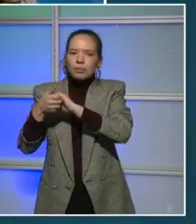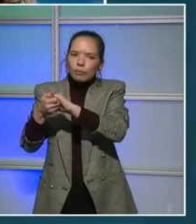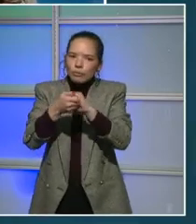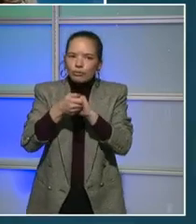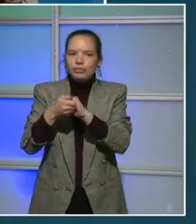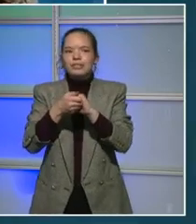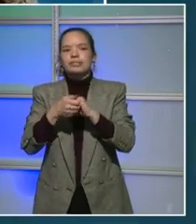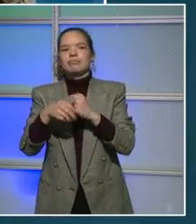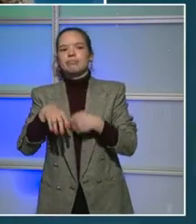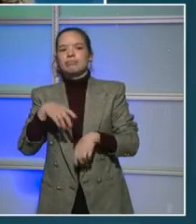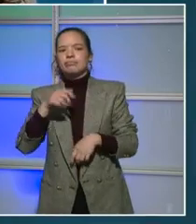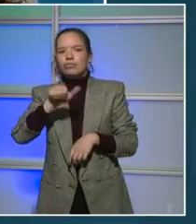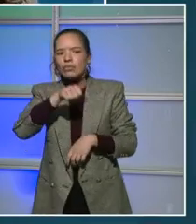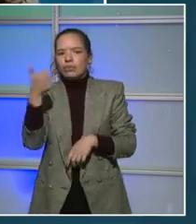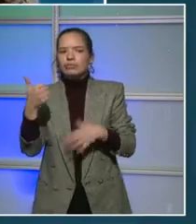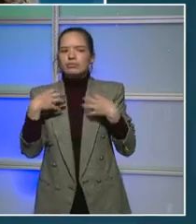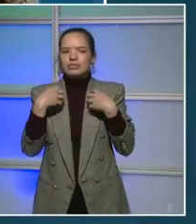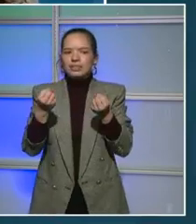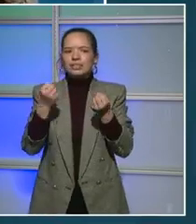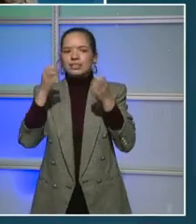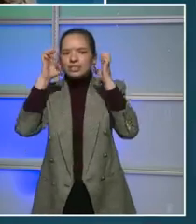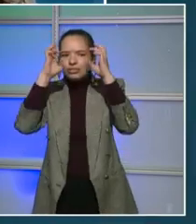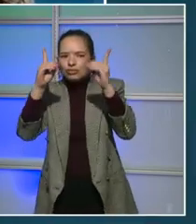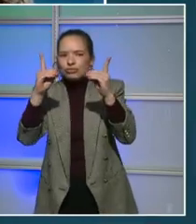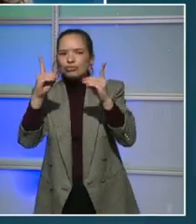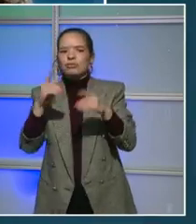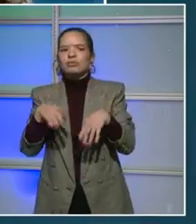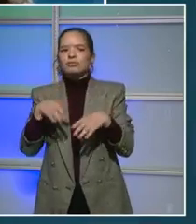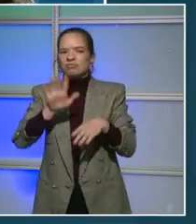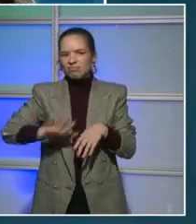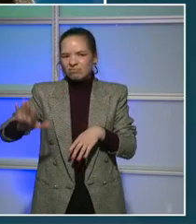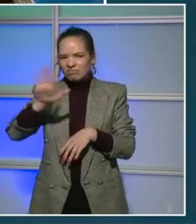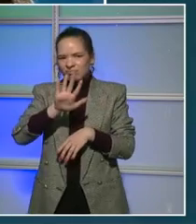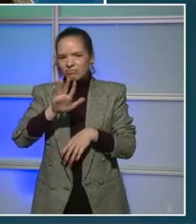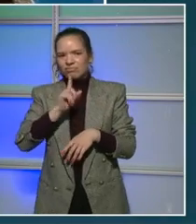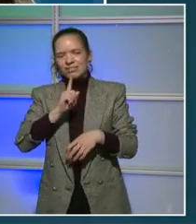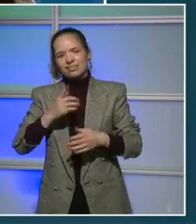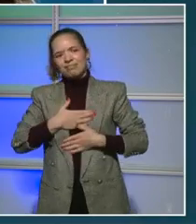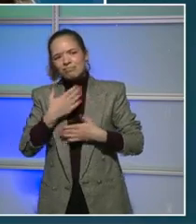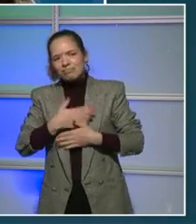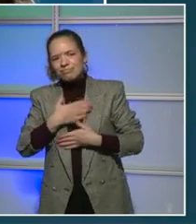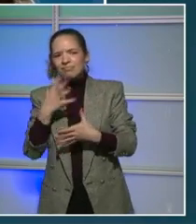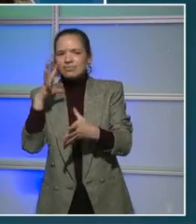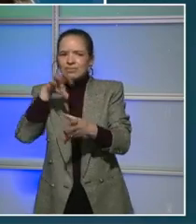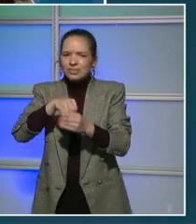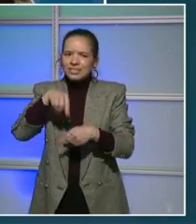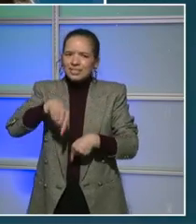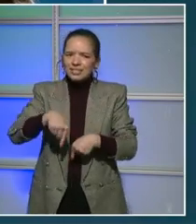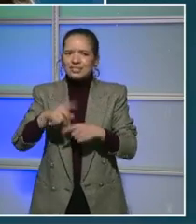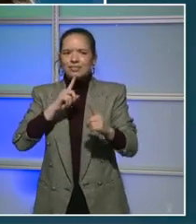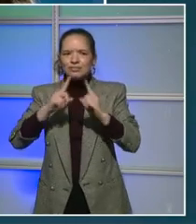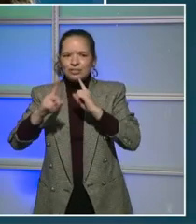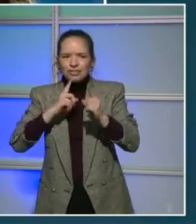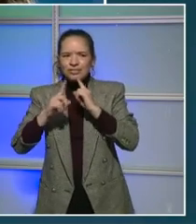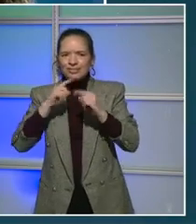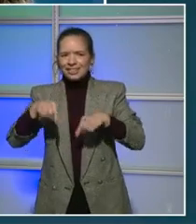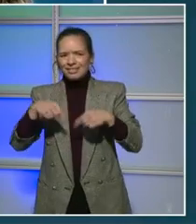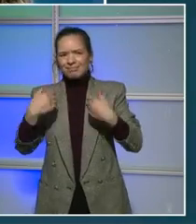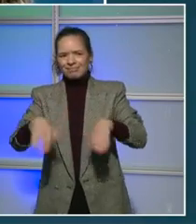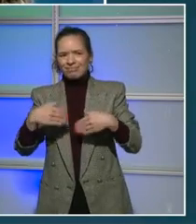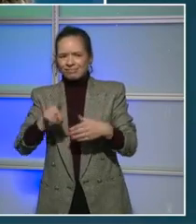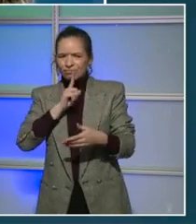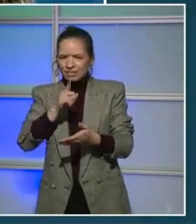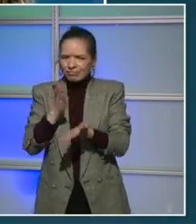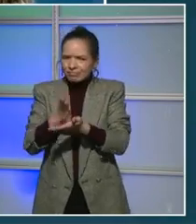leaders locally. And we're just happy to be a part of the conversation, especially something as serious as the budget when it comes to investing